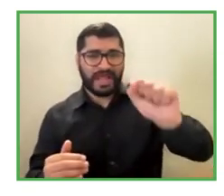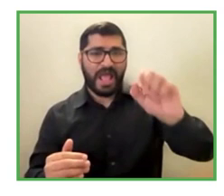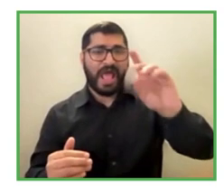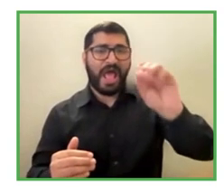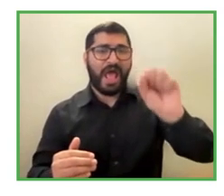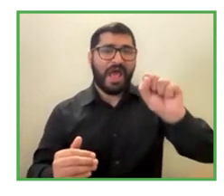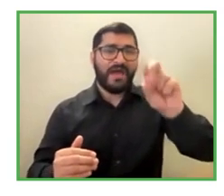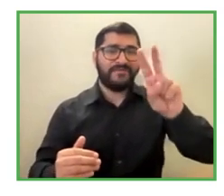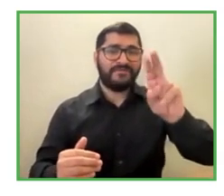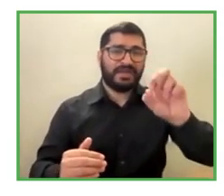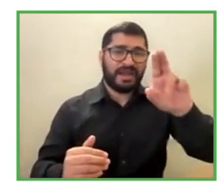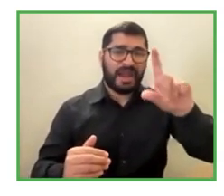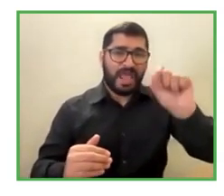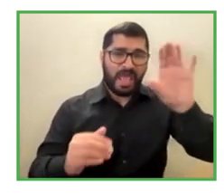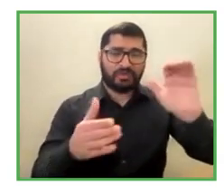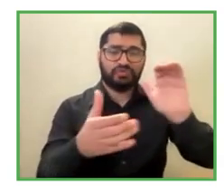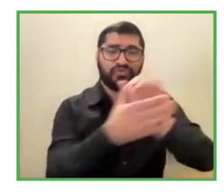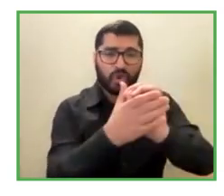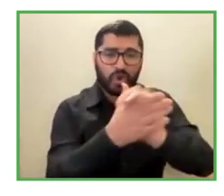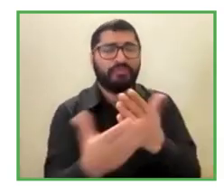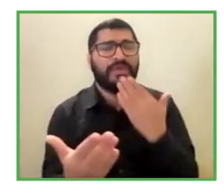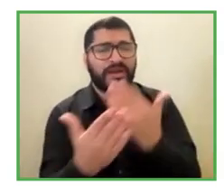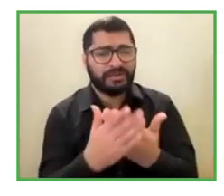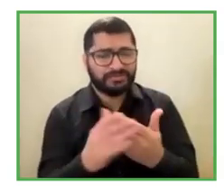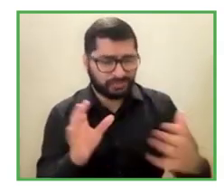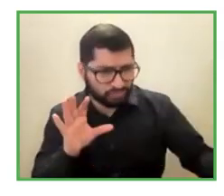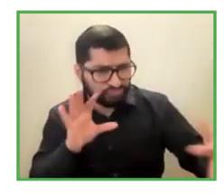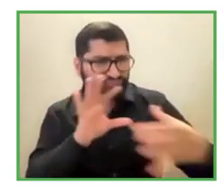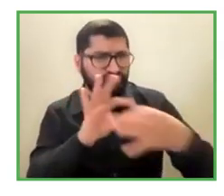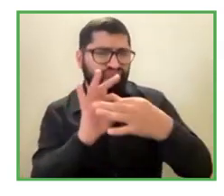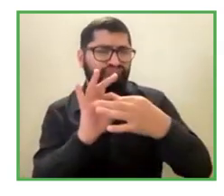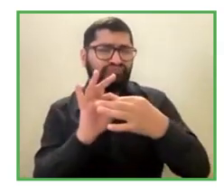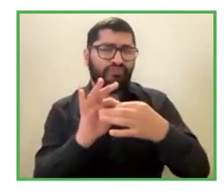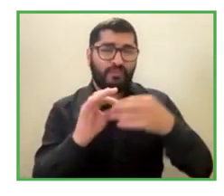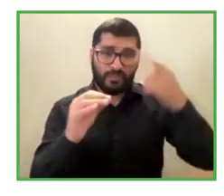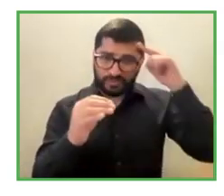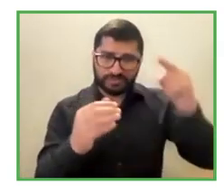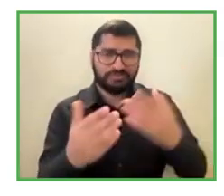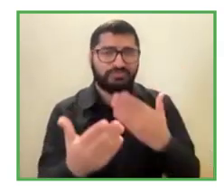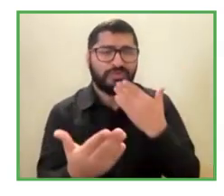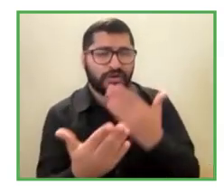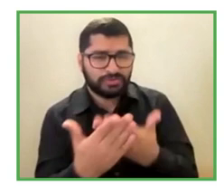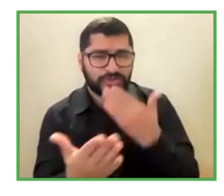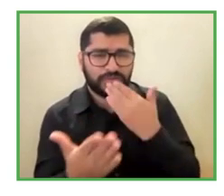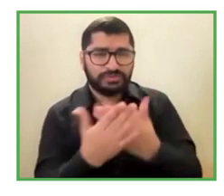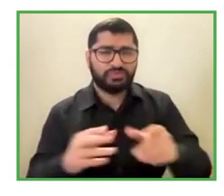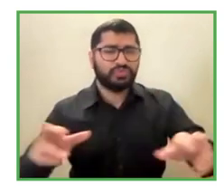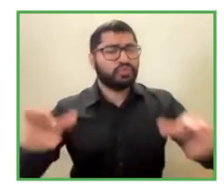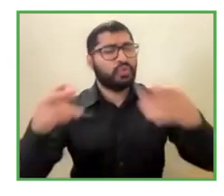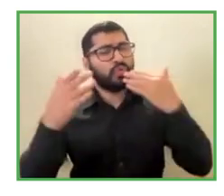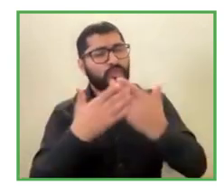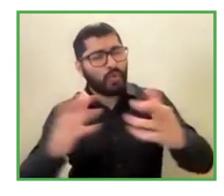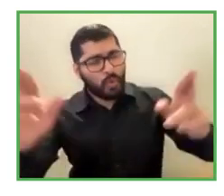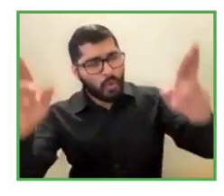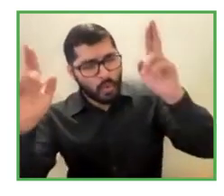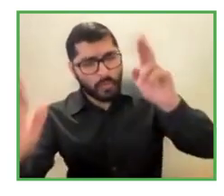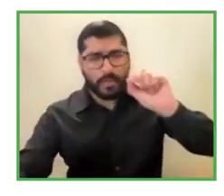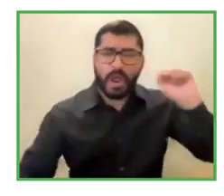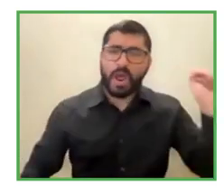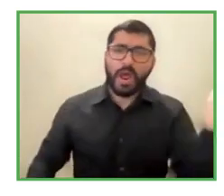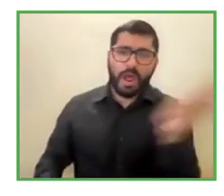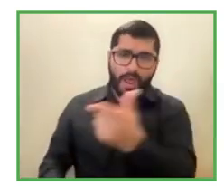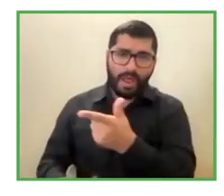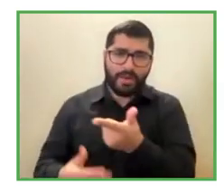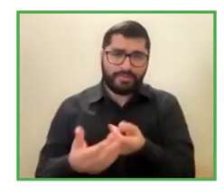Thank you, together with thanking all of you, and to wish the best to all of your initiatives.